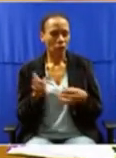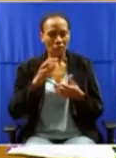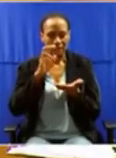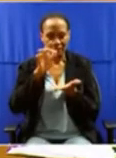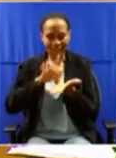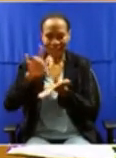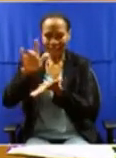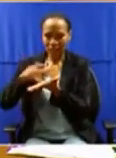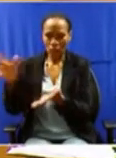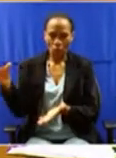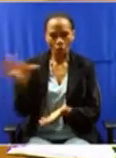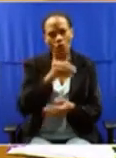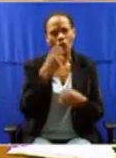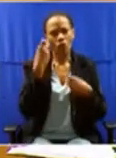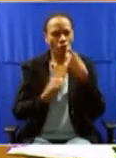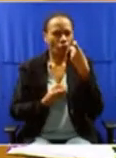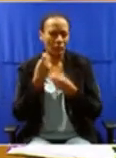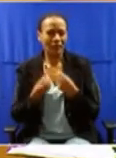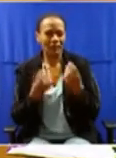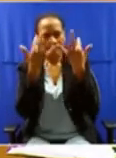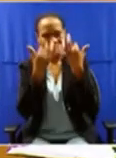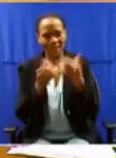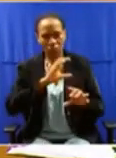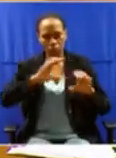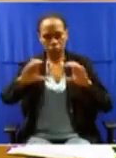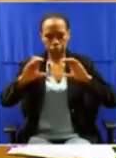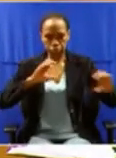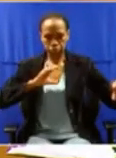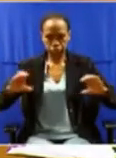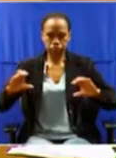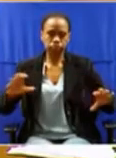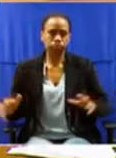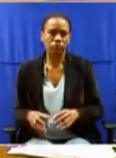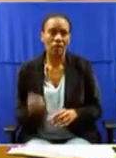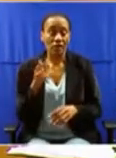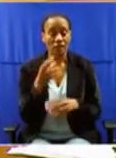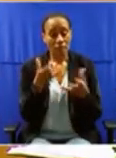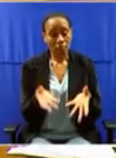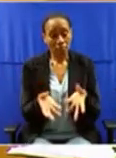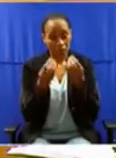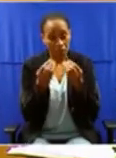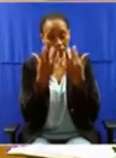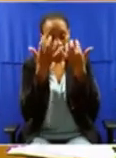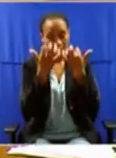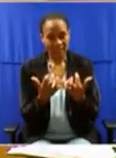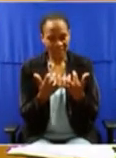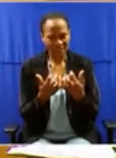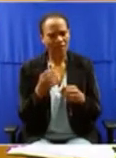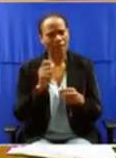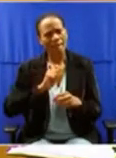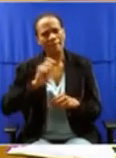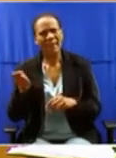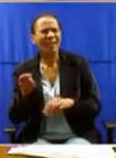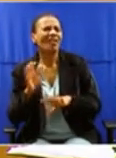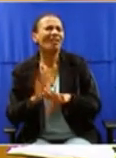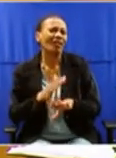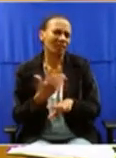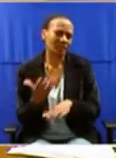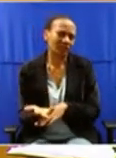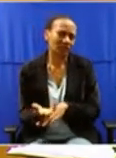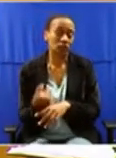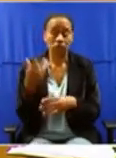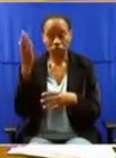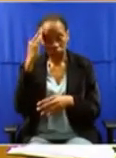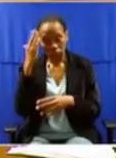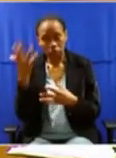complaining about budget allocation. If ever they are given a budget, they were paid late. And now we know that the finances